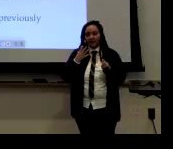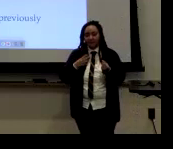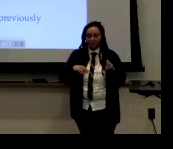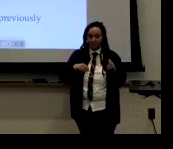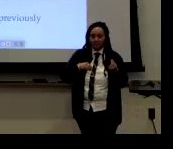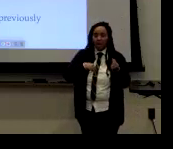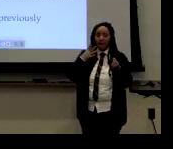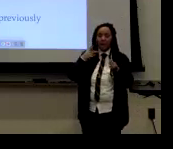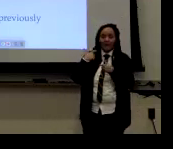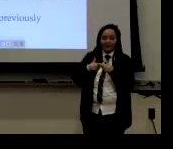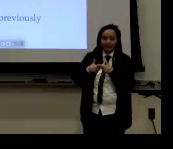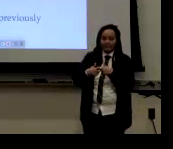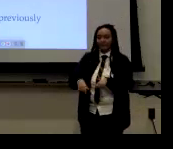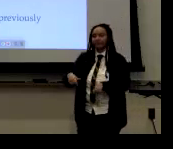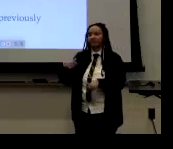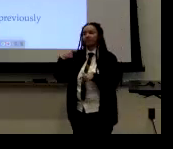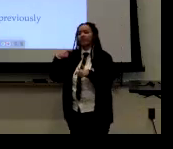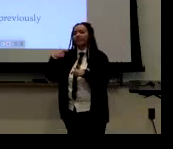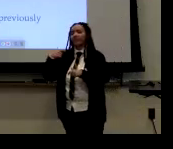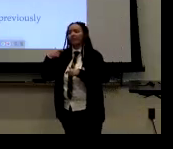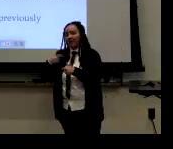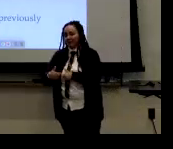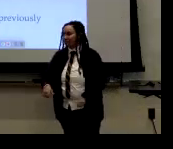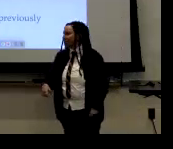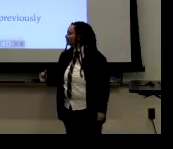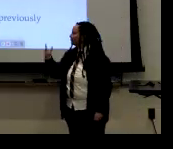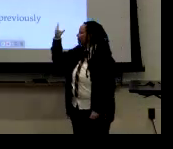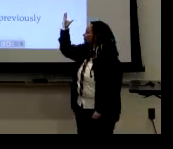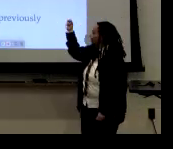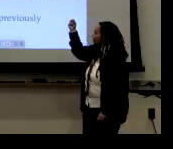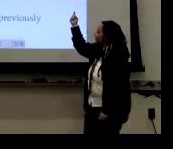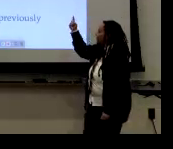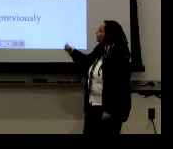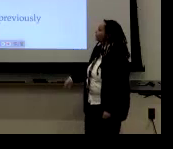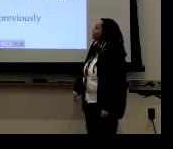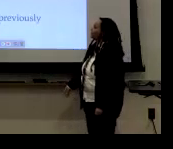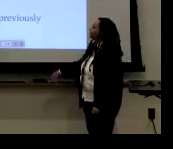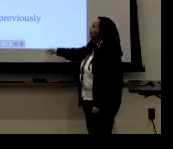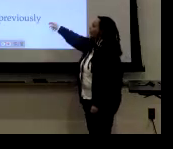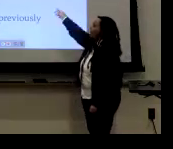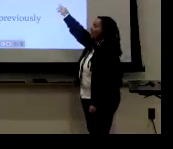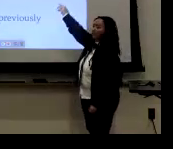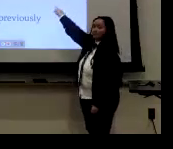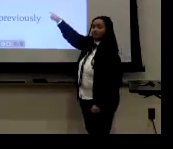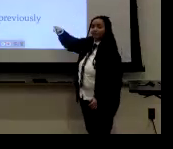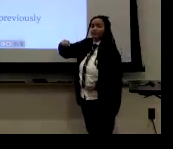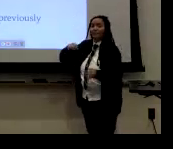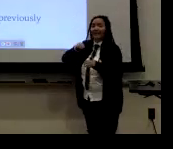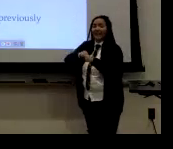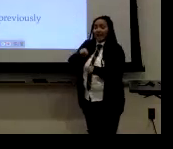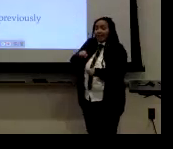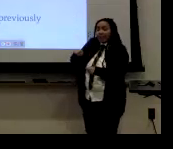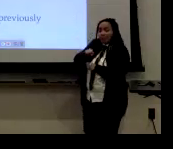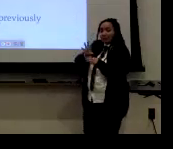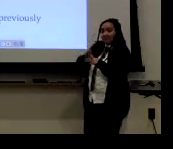And they identified as these three. So white, Latinx, and Latinx. So we had black to white, white, Latinx, and